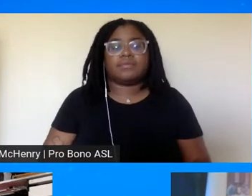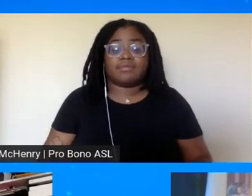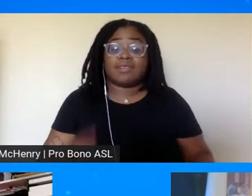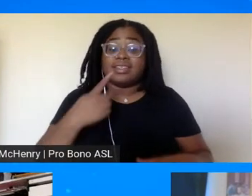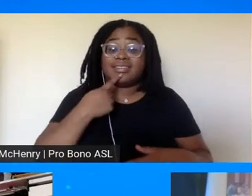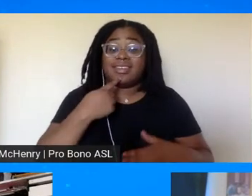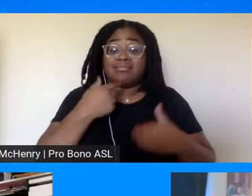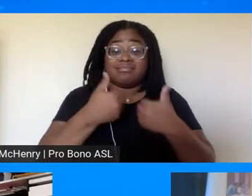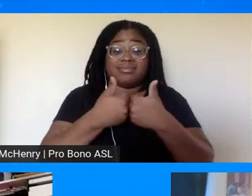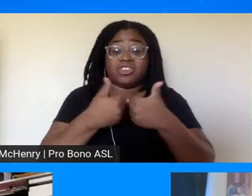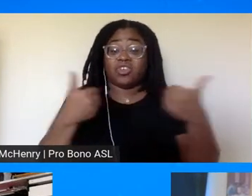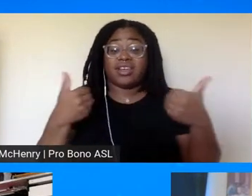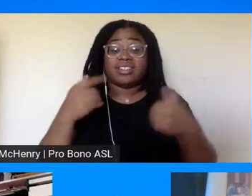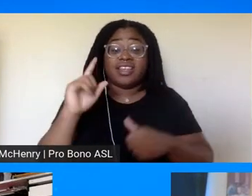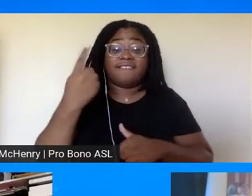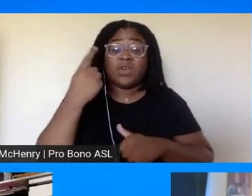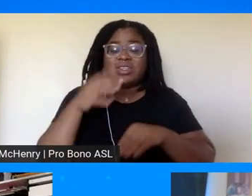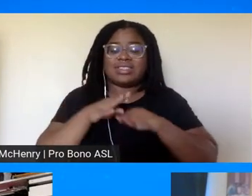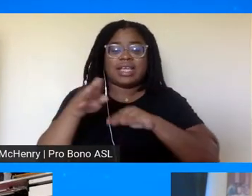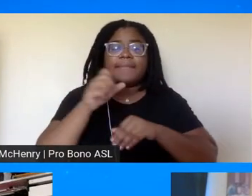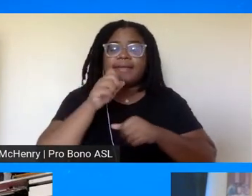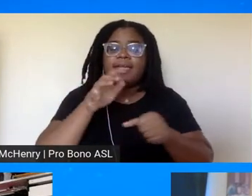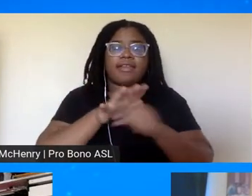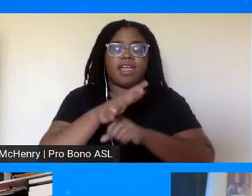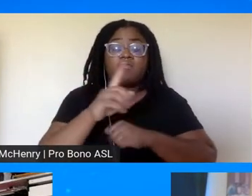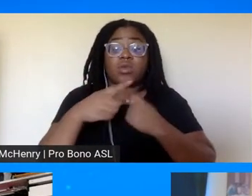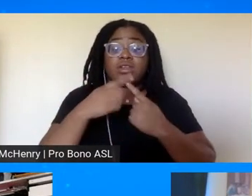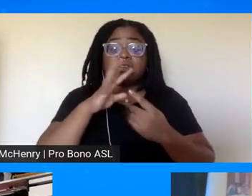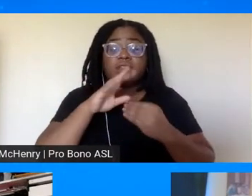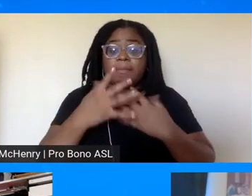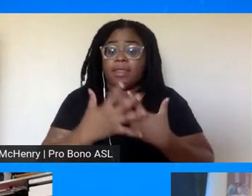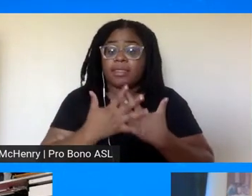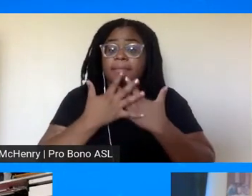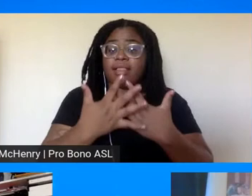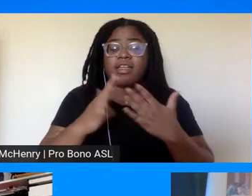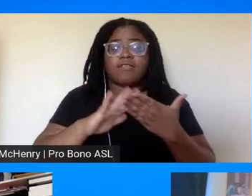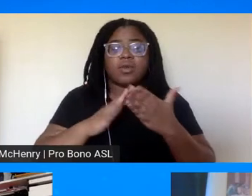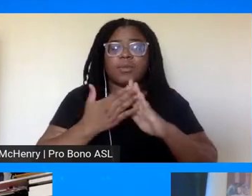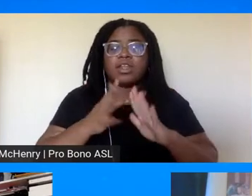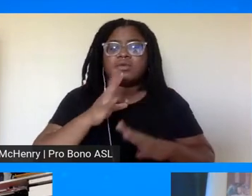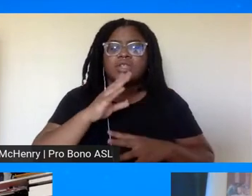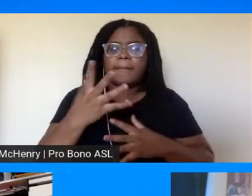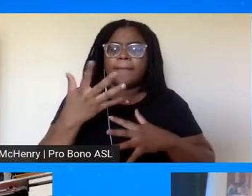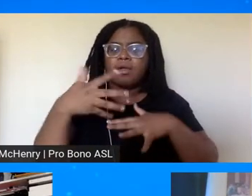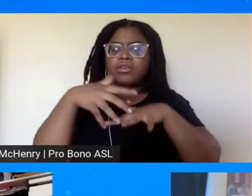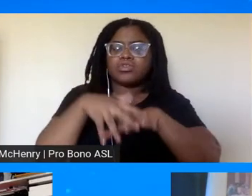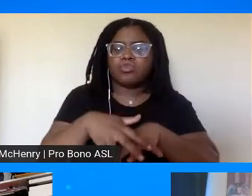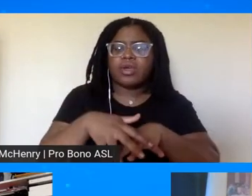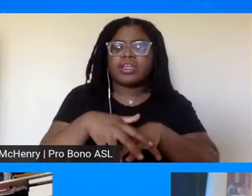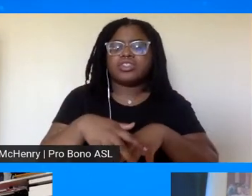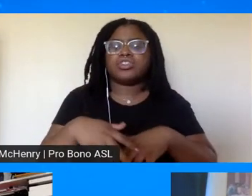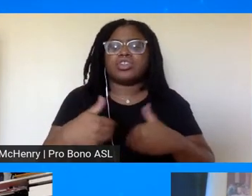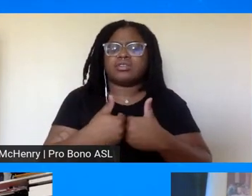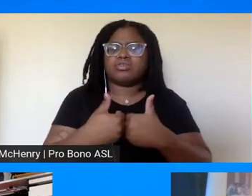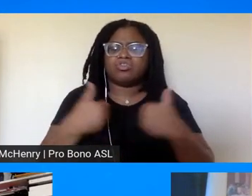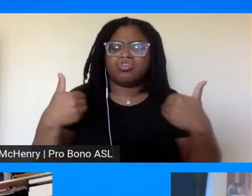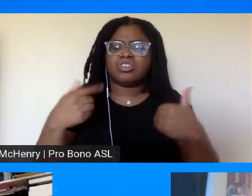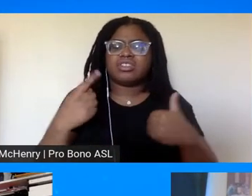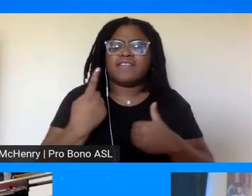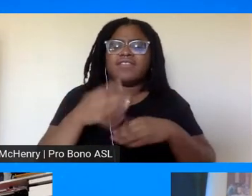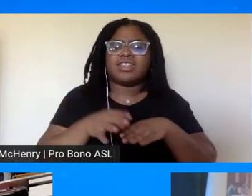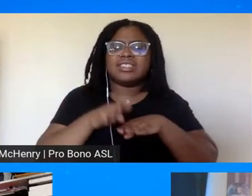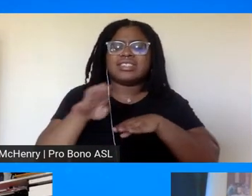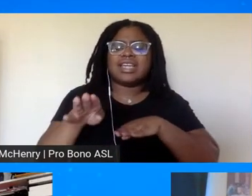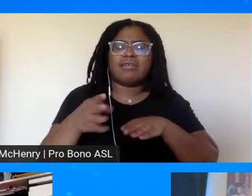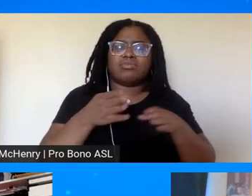so therefore when he was talking about beloved community he was talking about an integration and that desegregation is only a first step on the